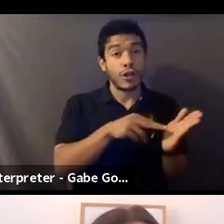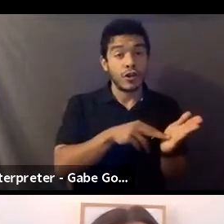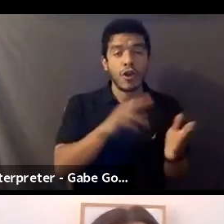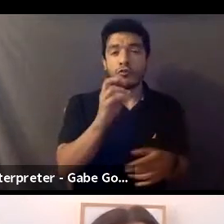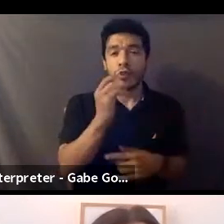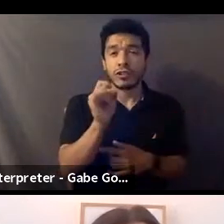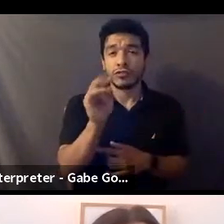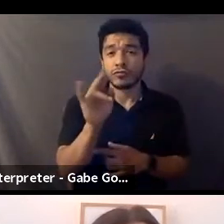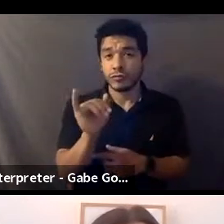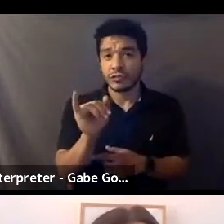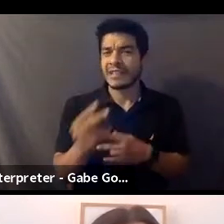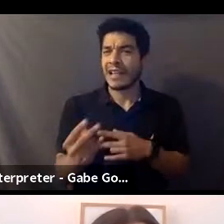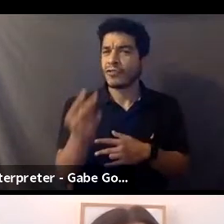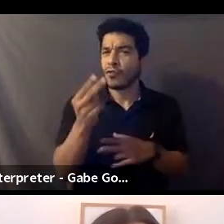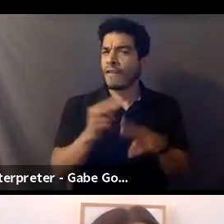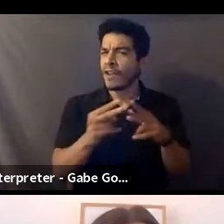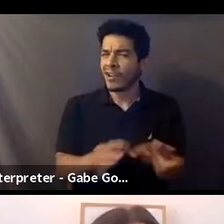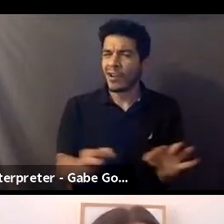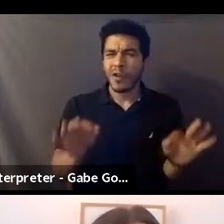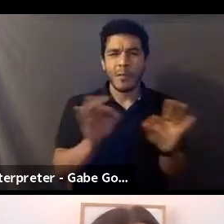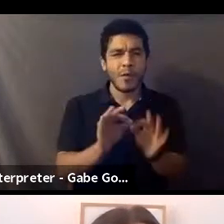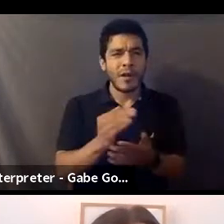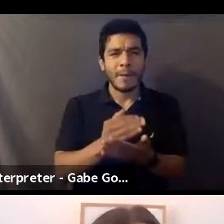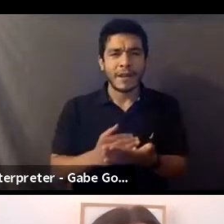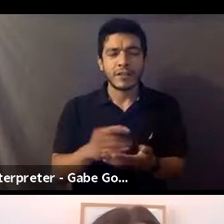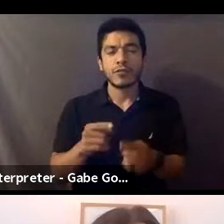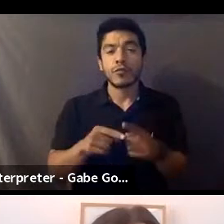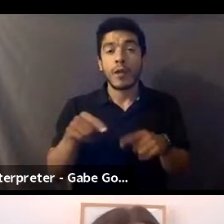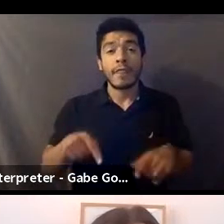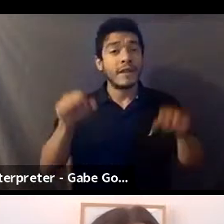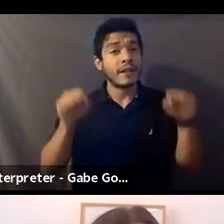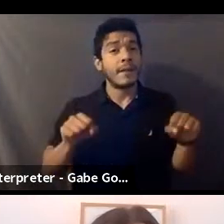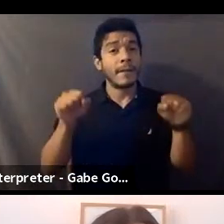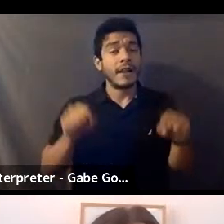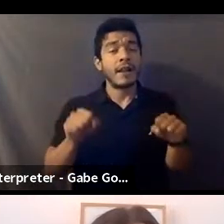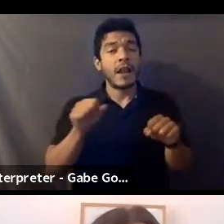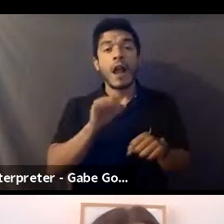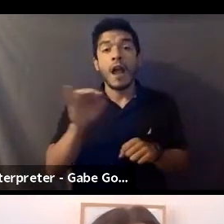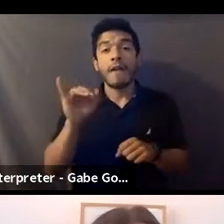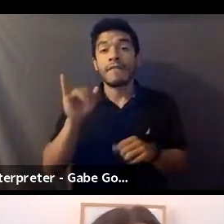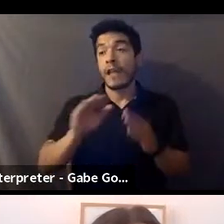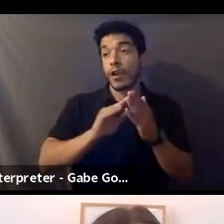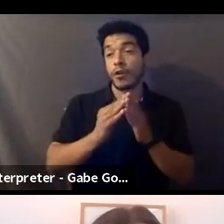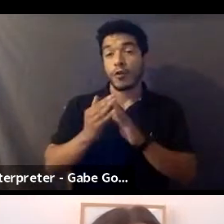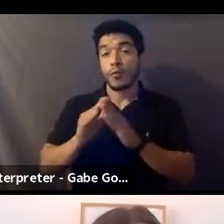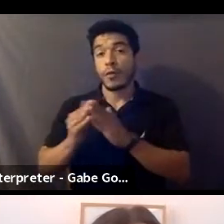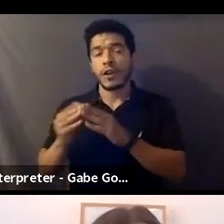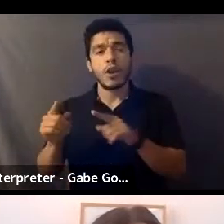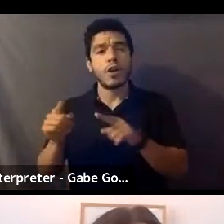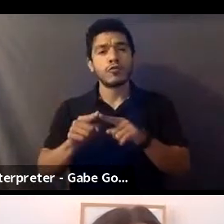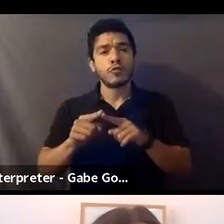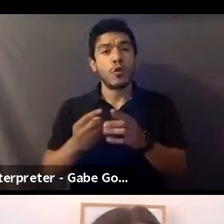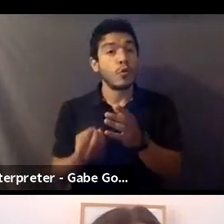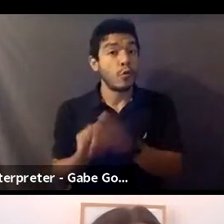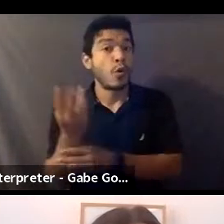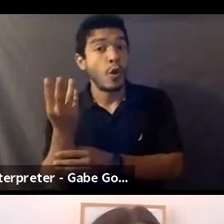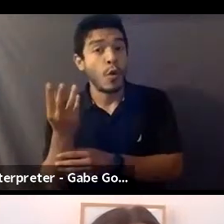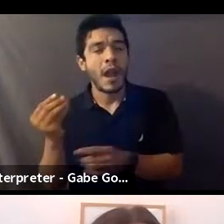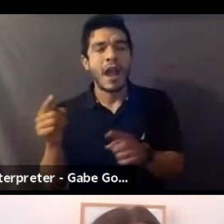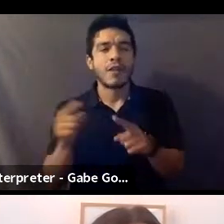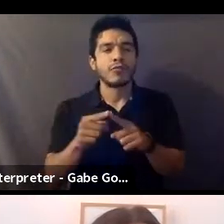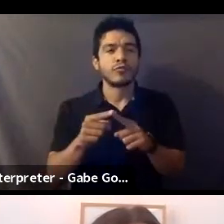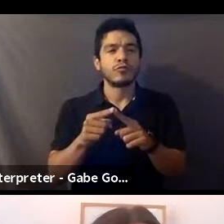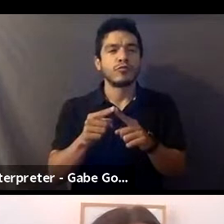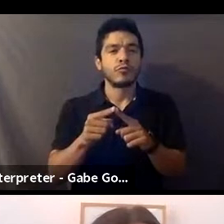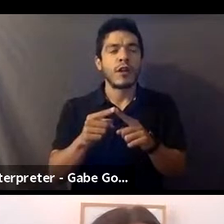two very critical pieces to the ability of the community to expand and to flourish,